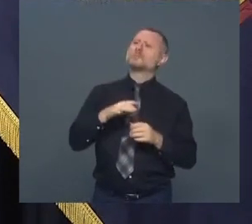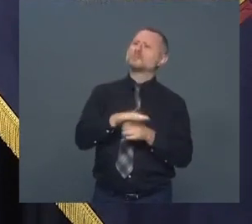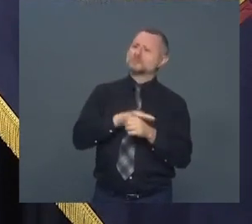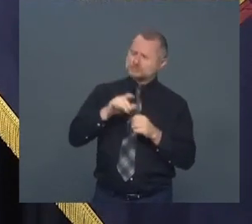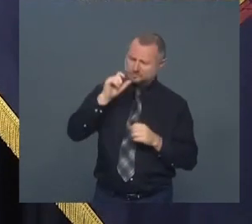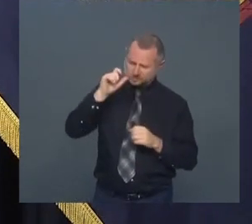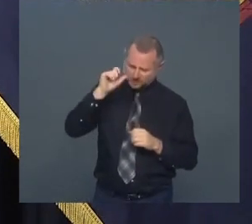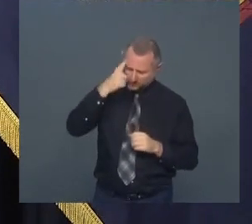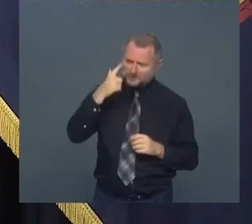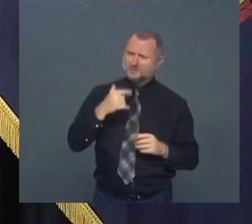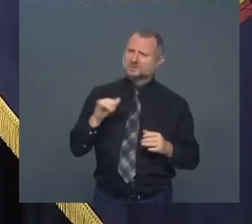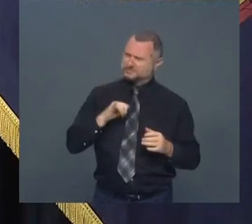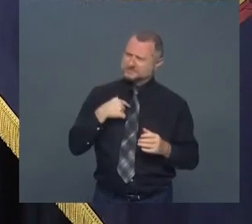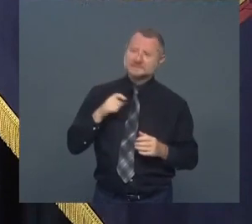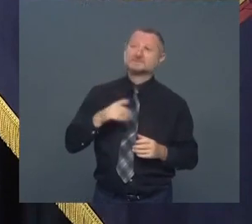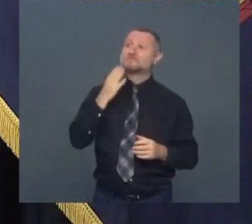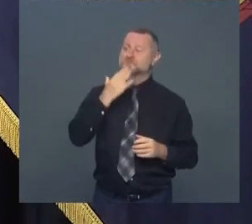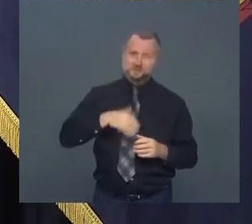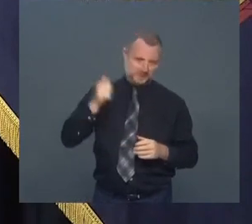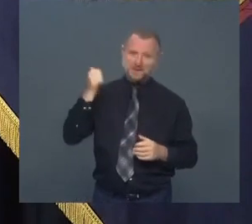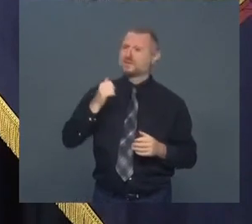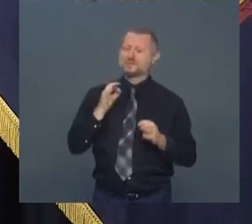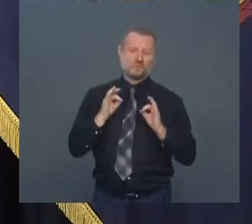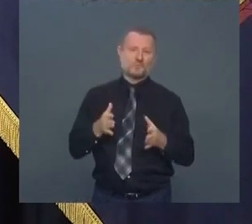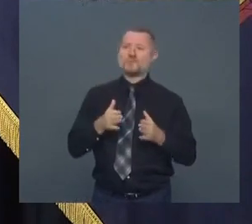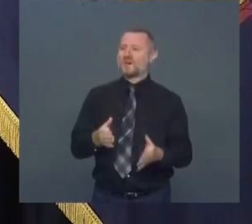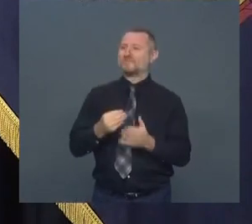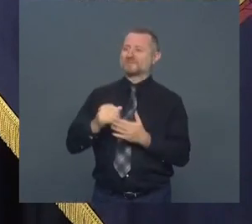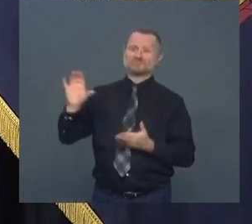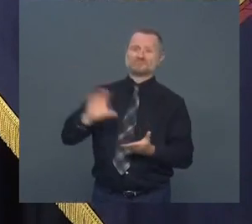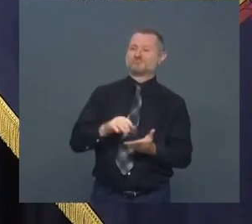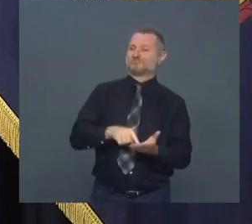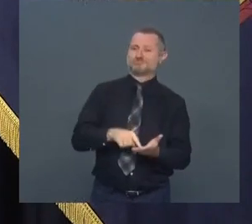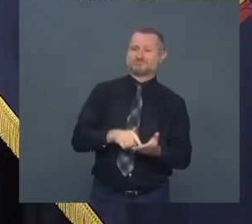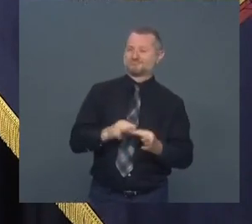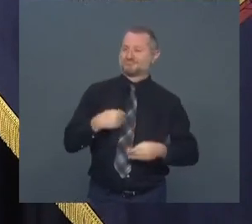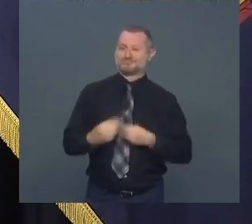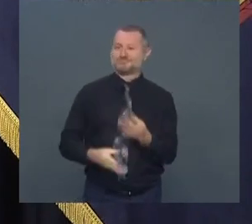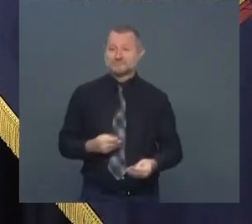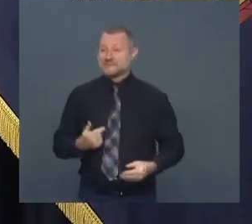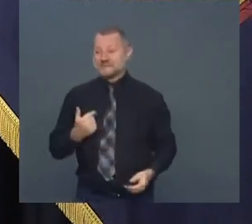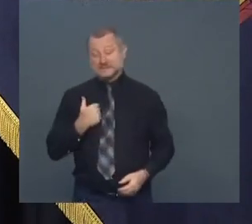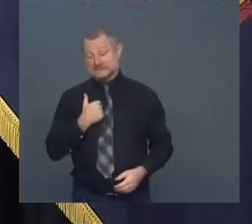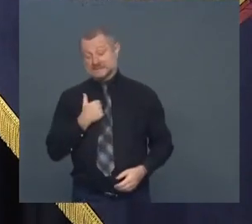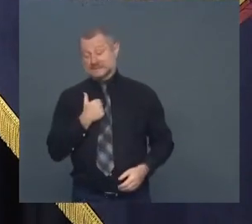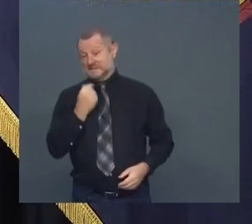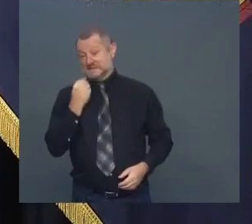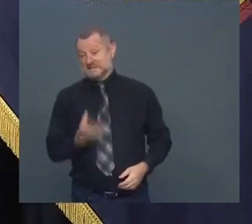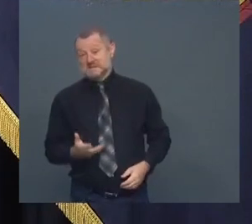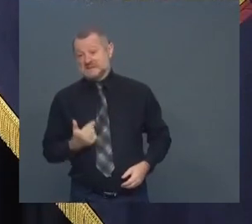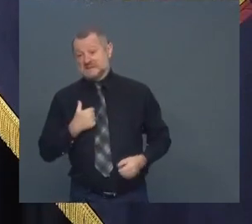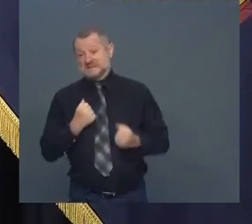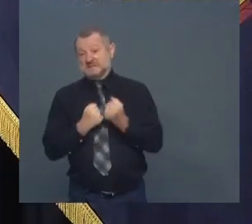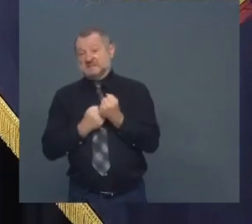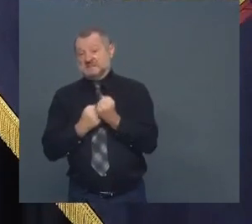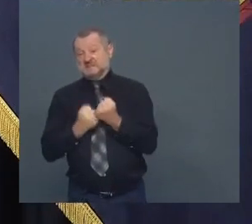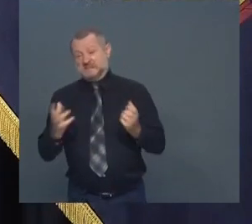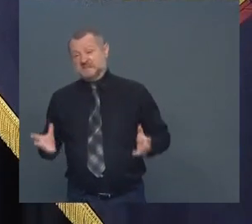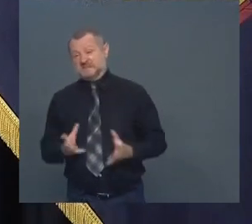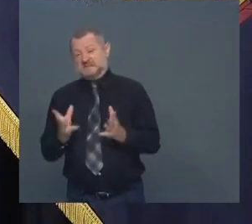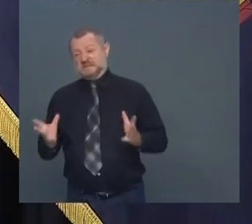That's the best option. I don't want to stop advocating for the best option because, Zach, if you go to option